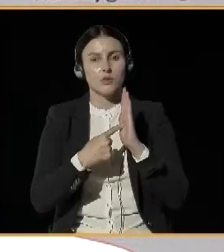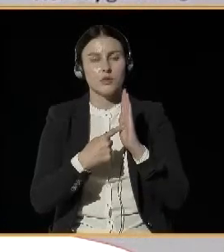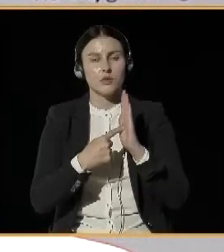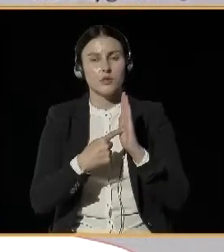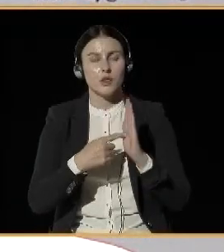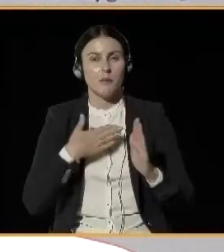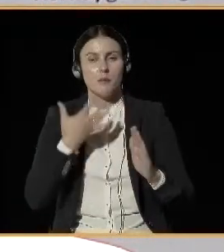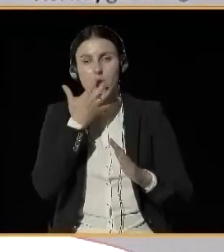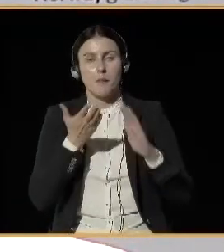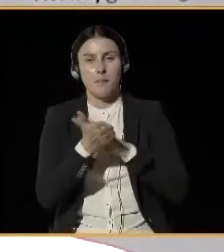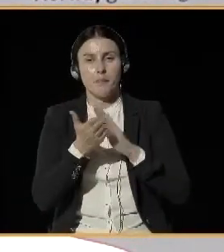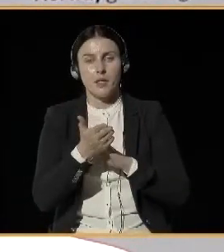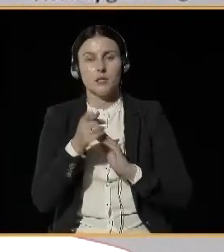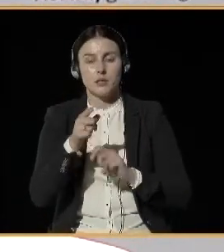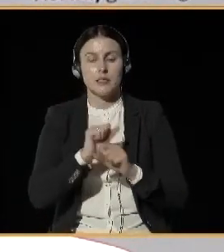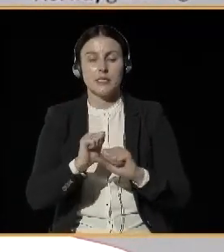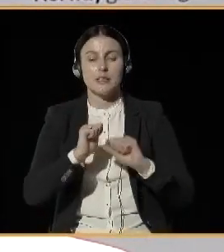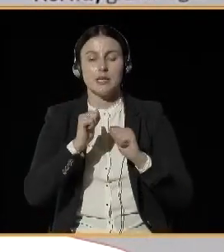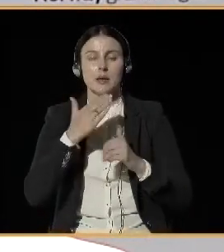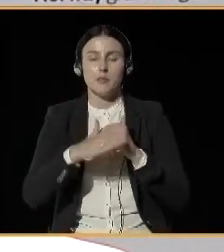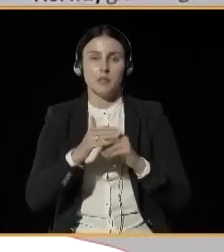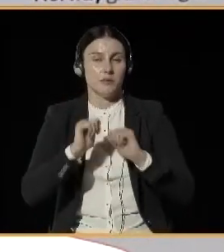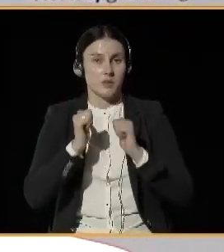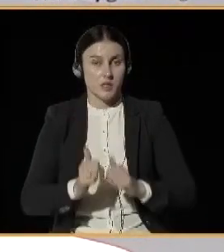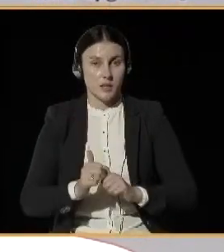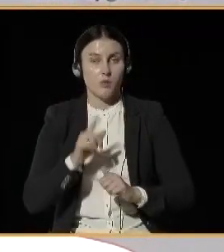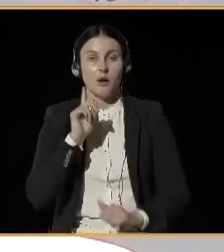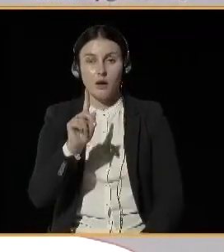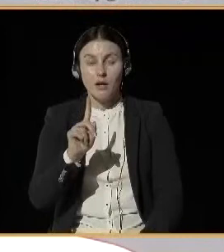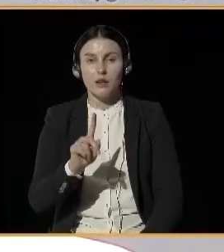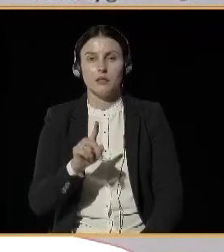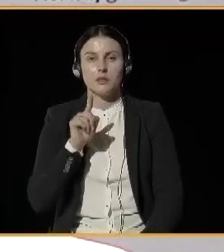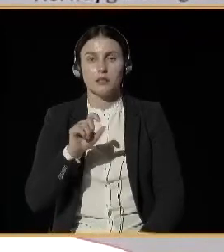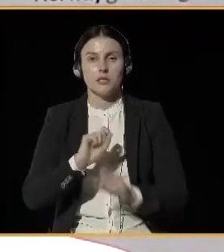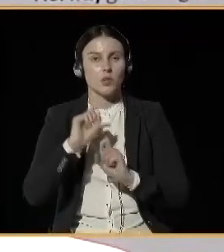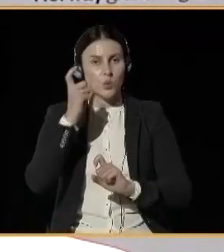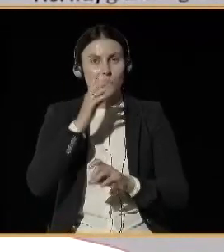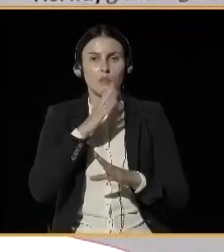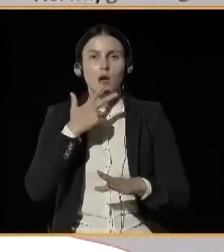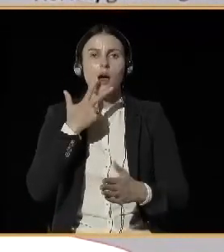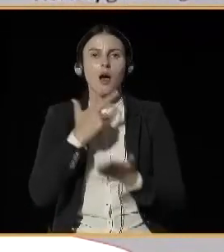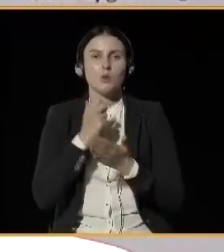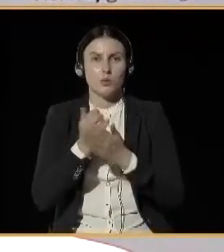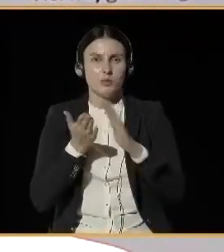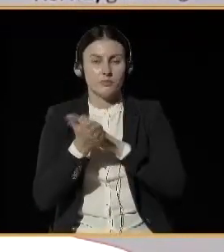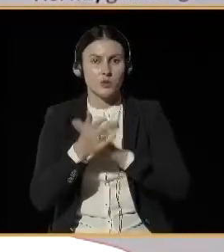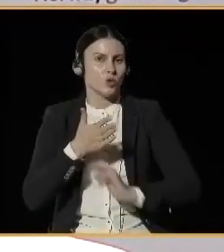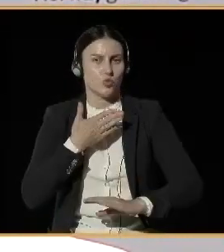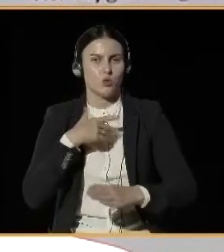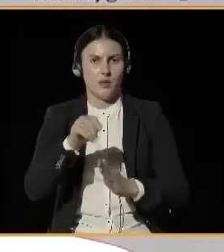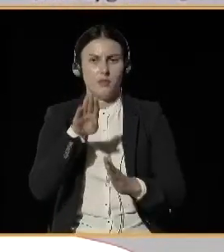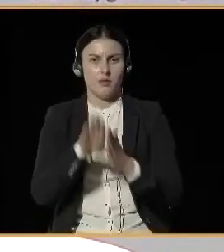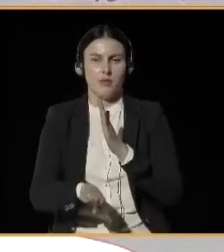system, it's much cheaper with the different solutions. So it will be, has to be